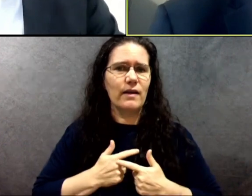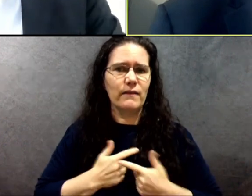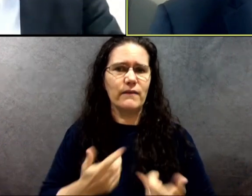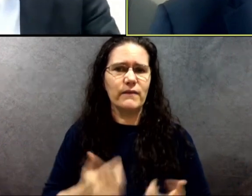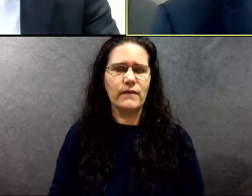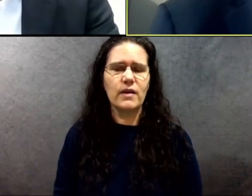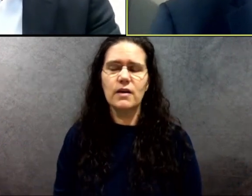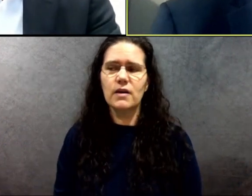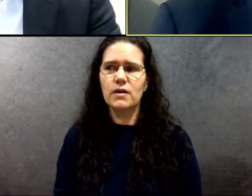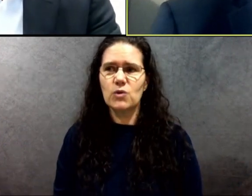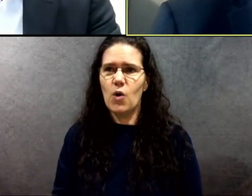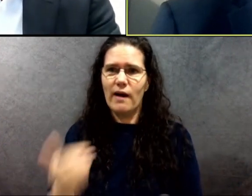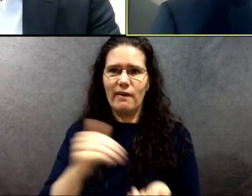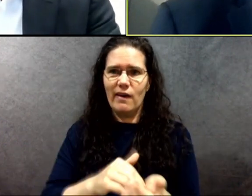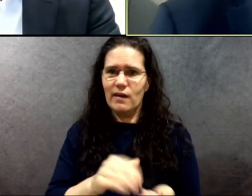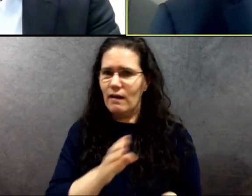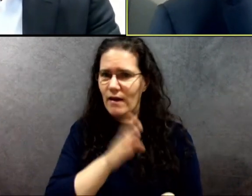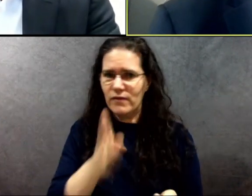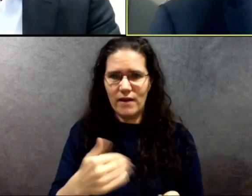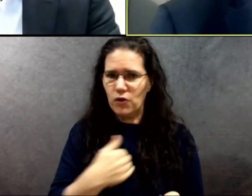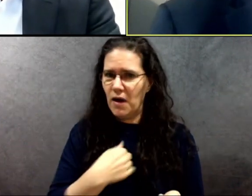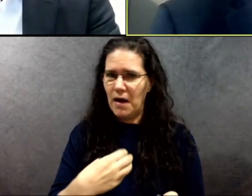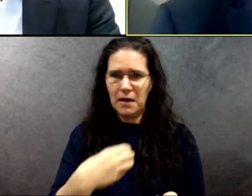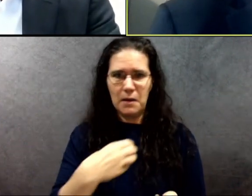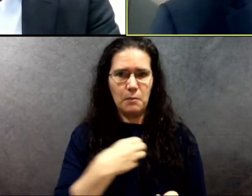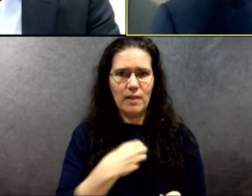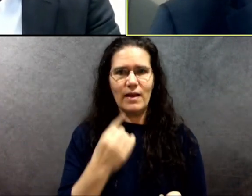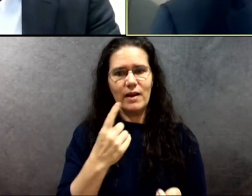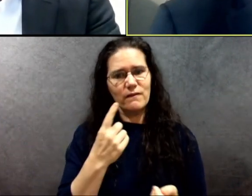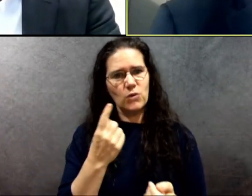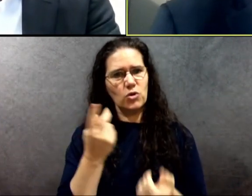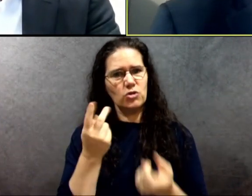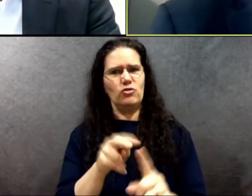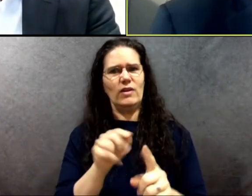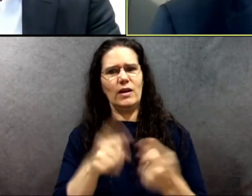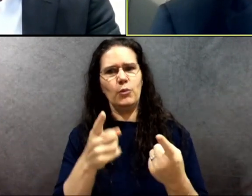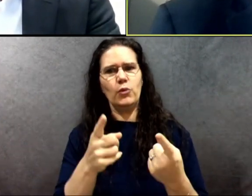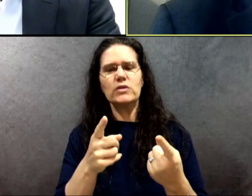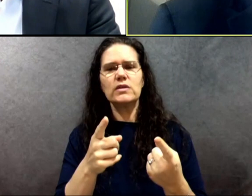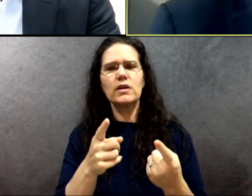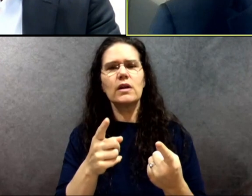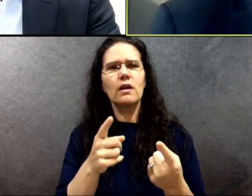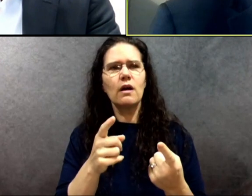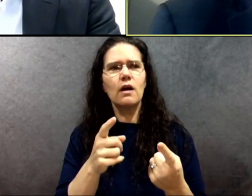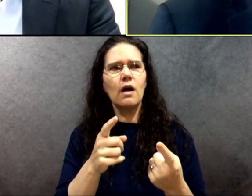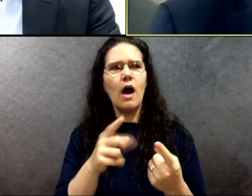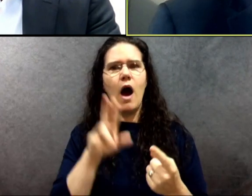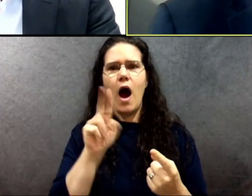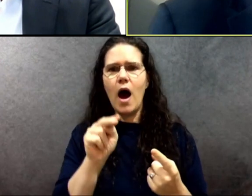Again, I've never had a complaint for treating somebody unfairly or with any bias.